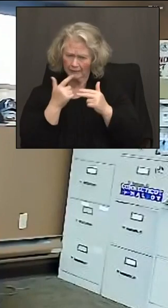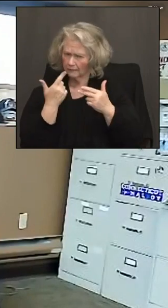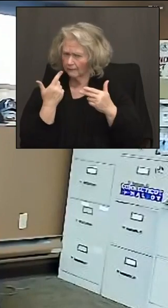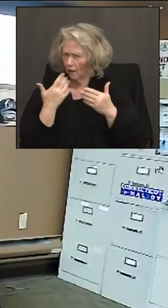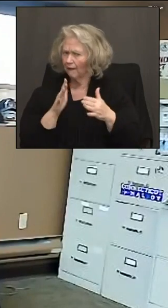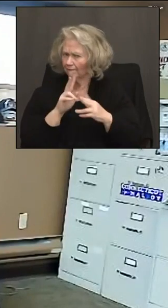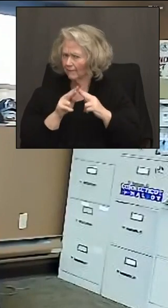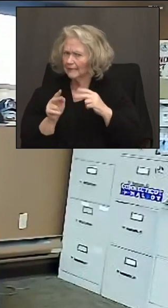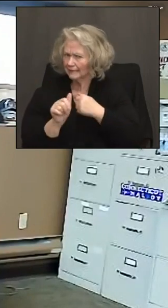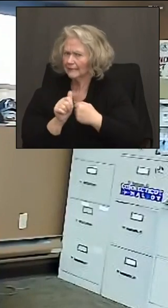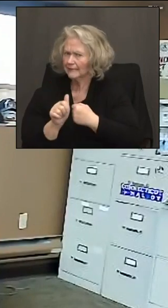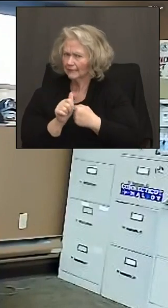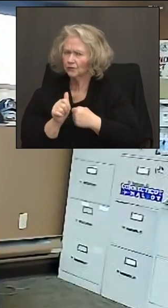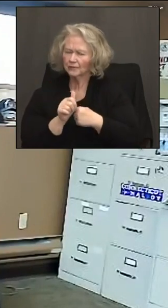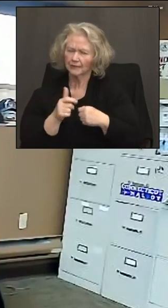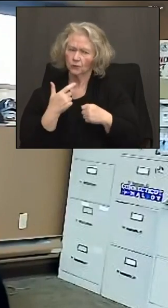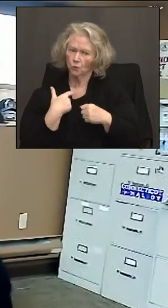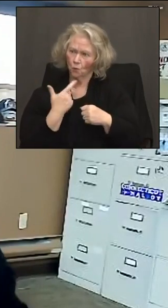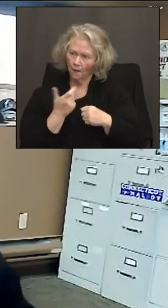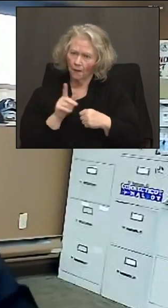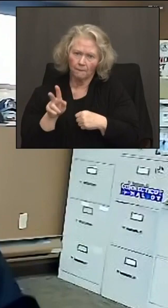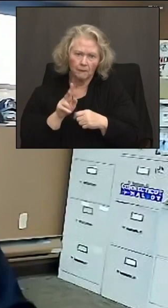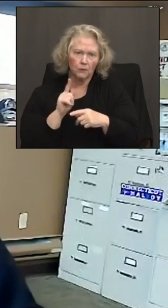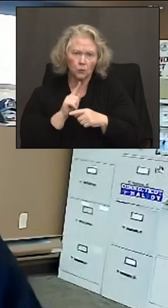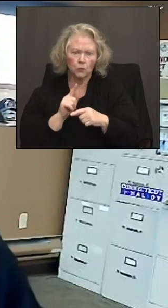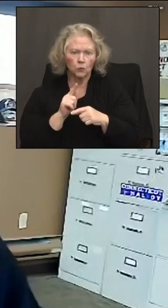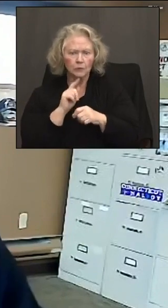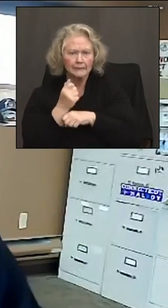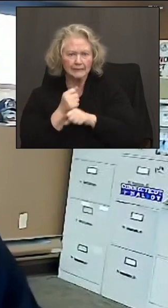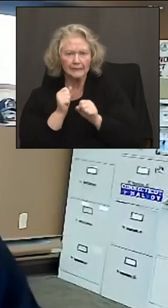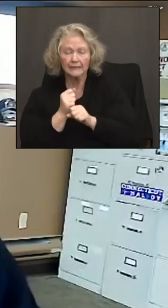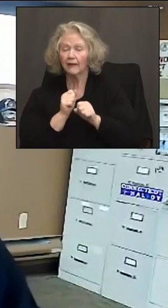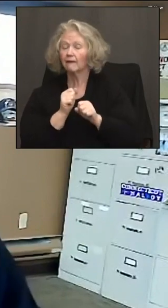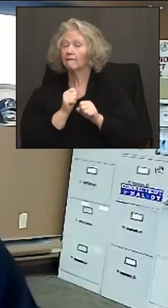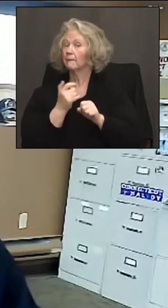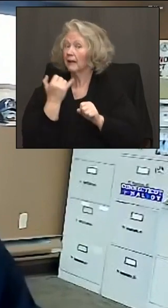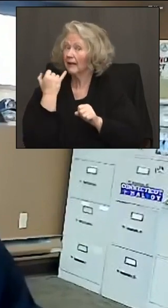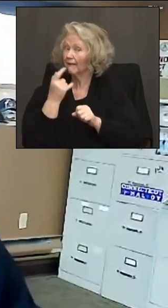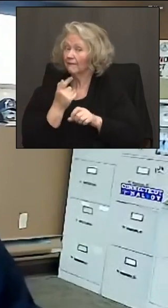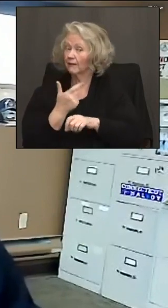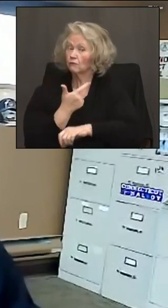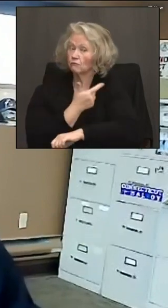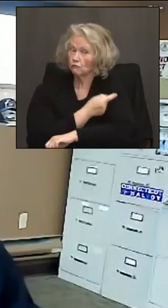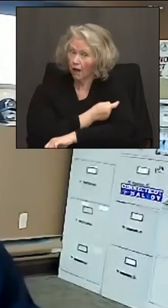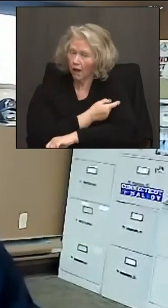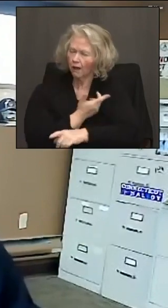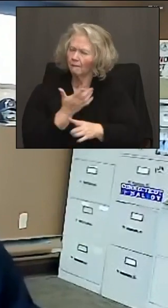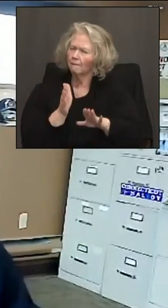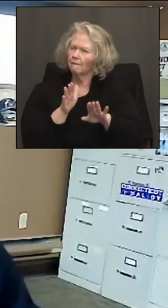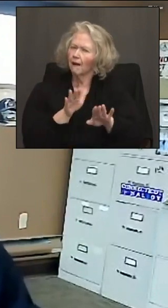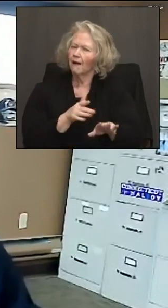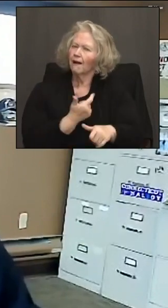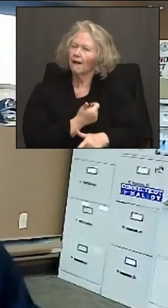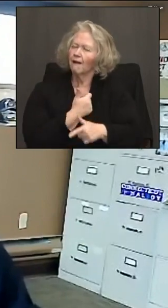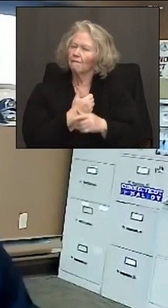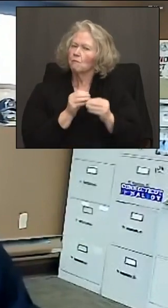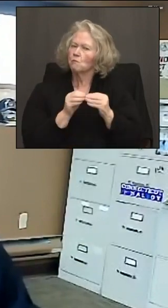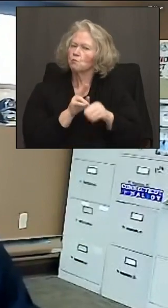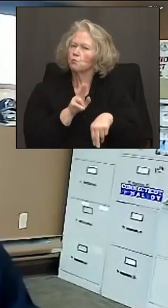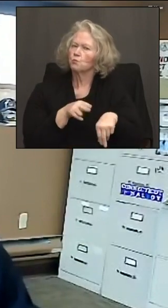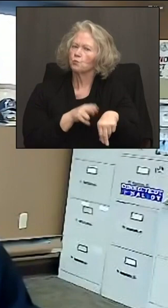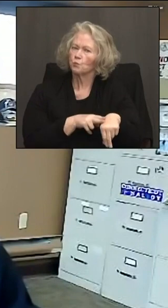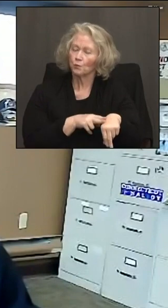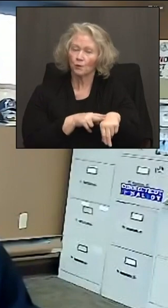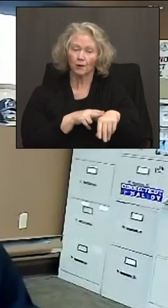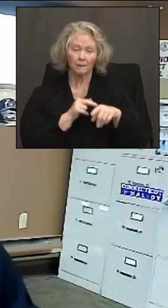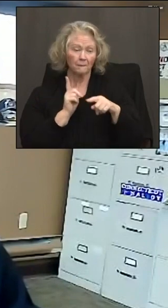everybody to do their best to stay safe. If you get the shot, you can get back to your normal life. And most importantly, it keeps